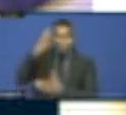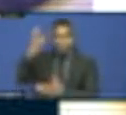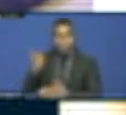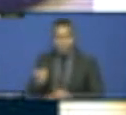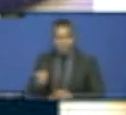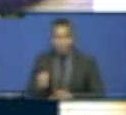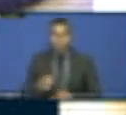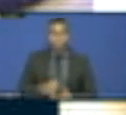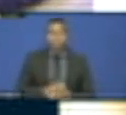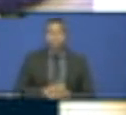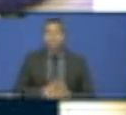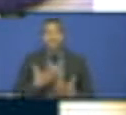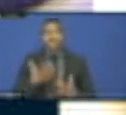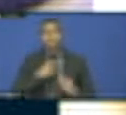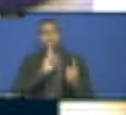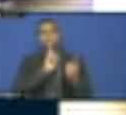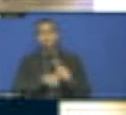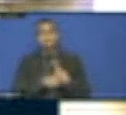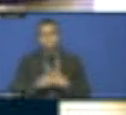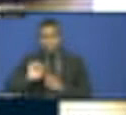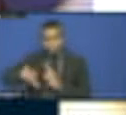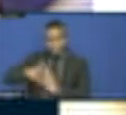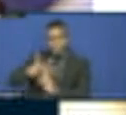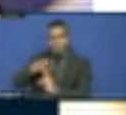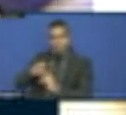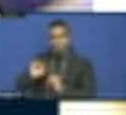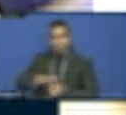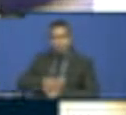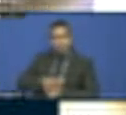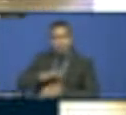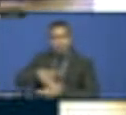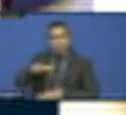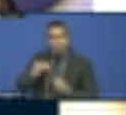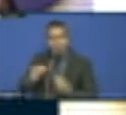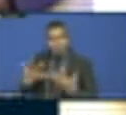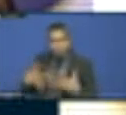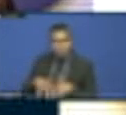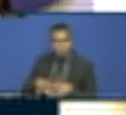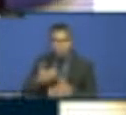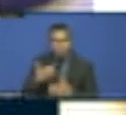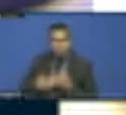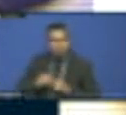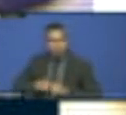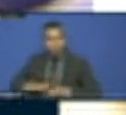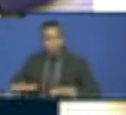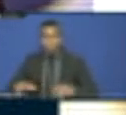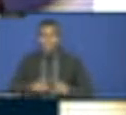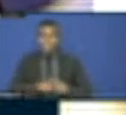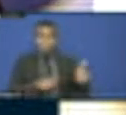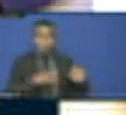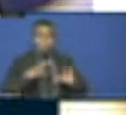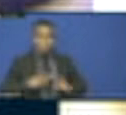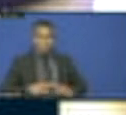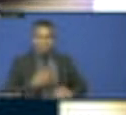decentralization. It's in all our local government acts, in all African governments' local government acts, but it's not practiced by